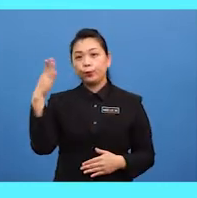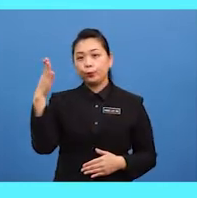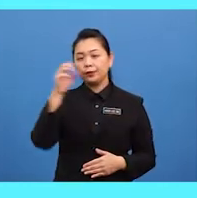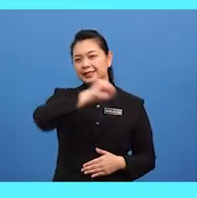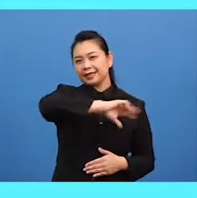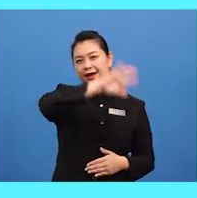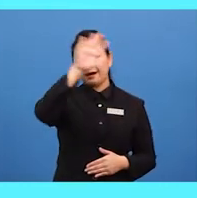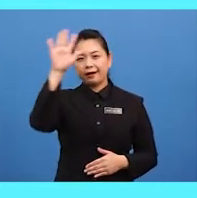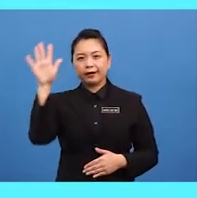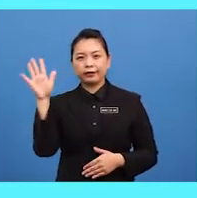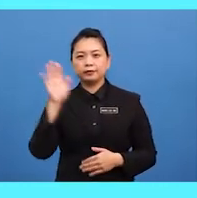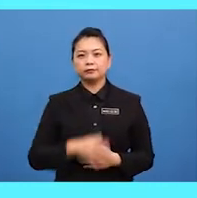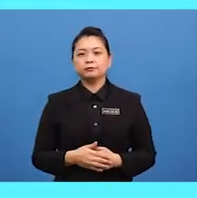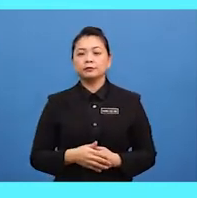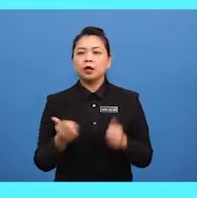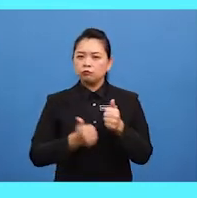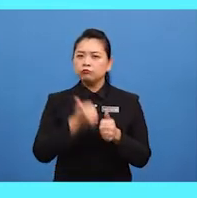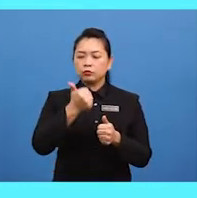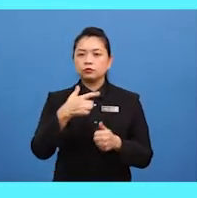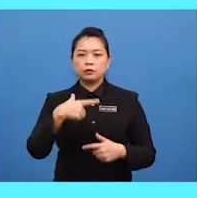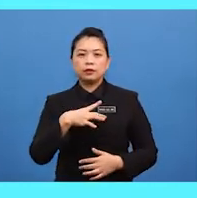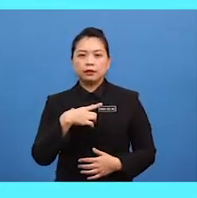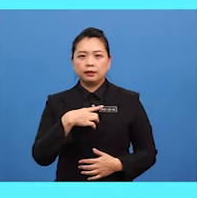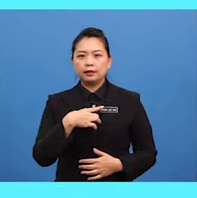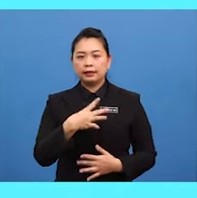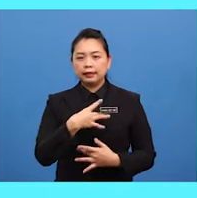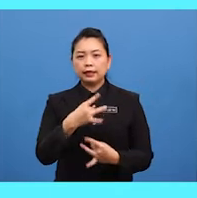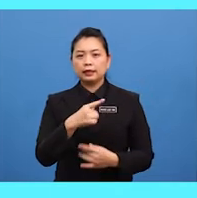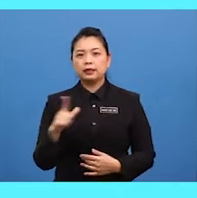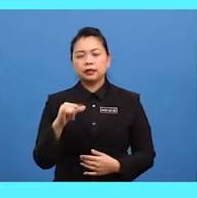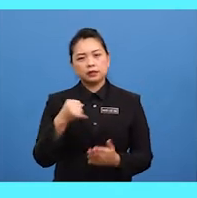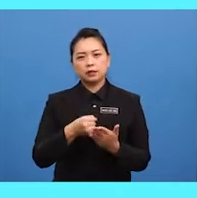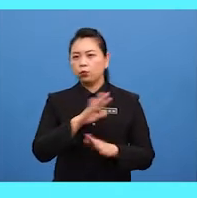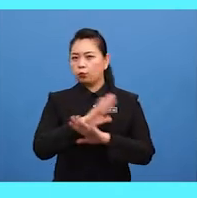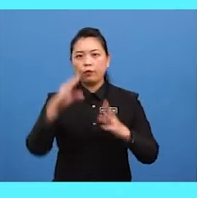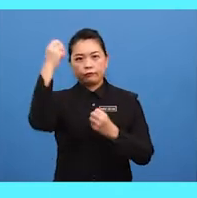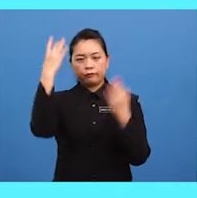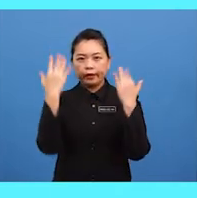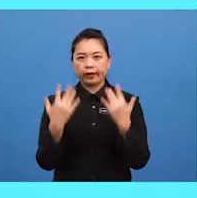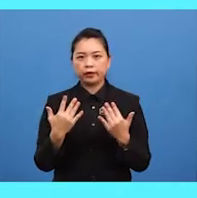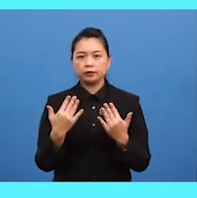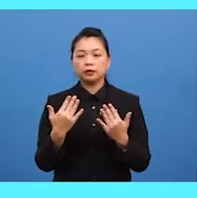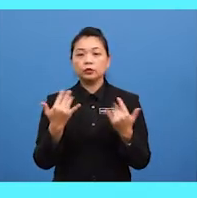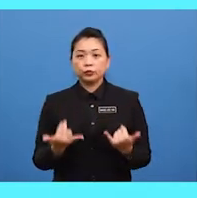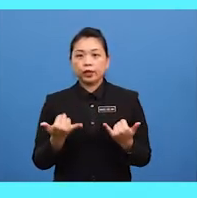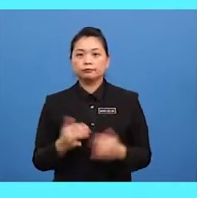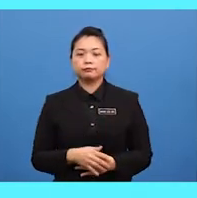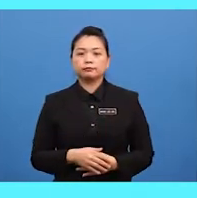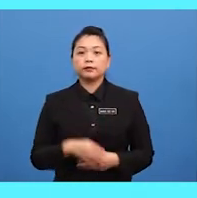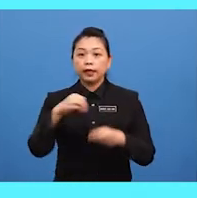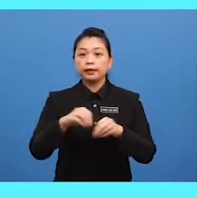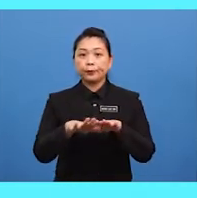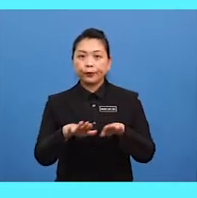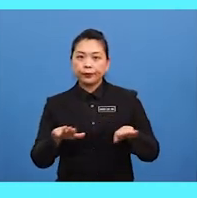skies most likely it won't rain that day in the foreground there are